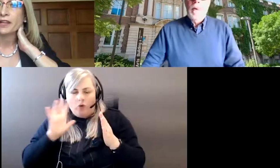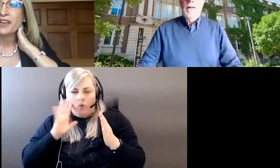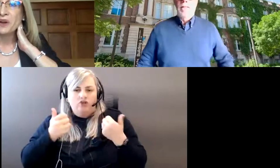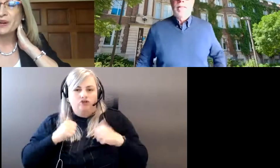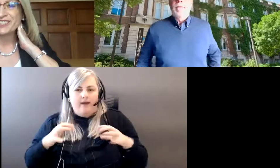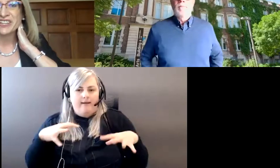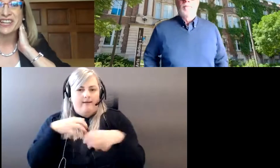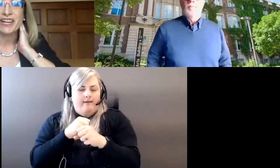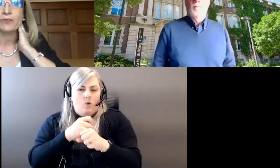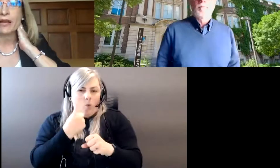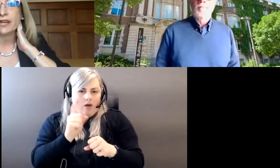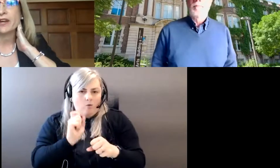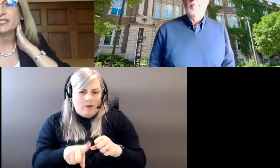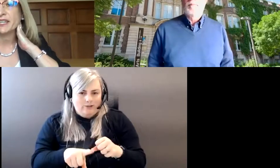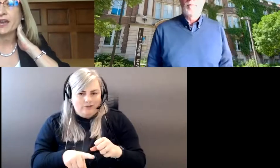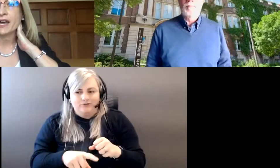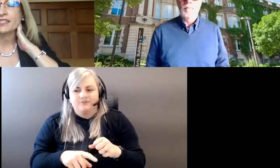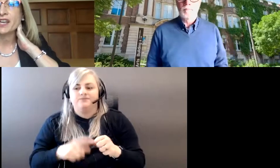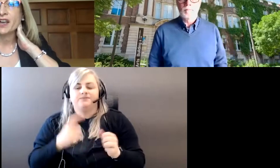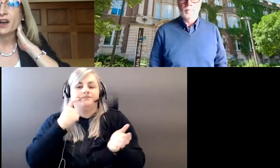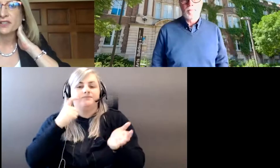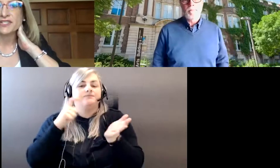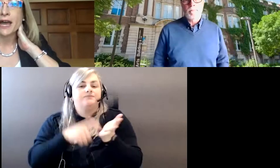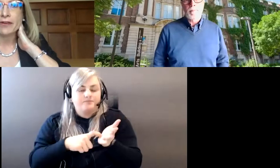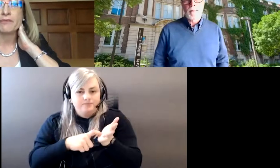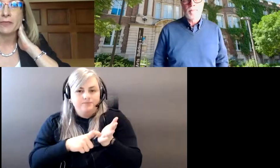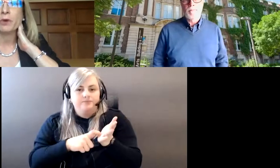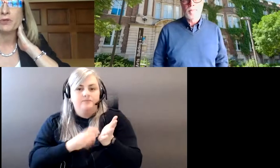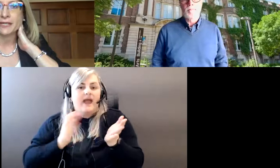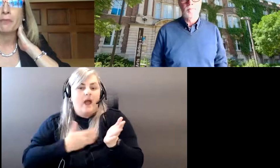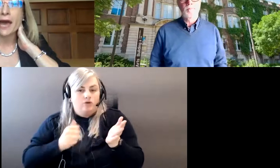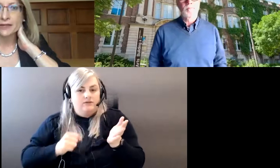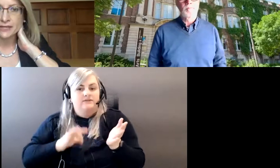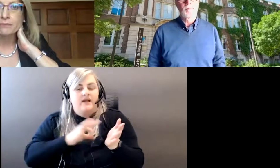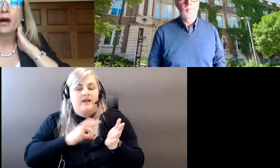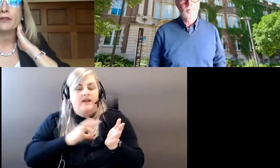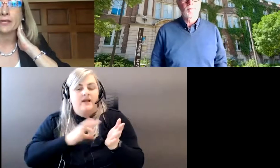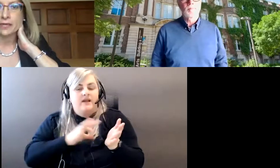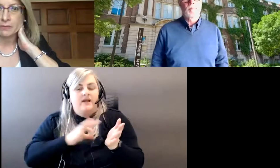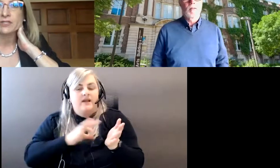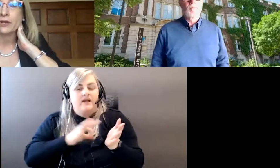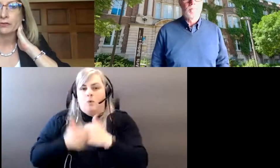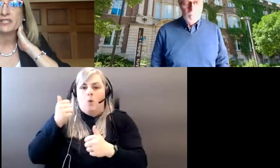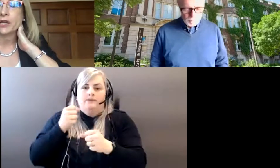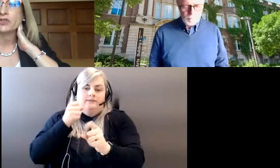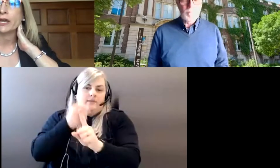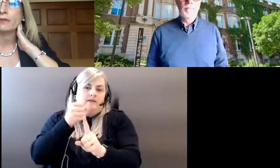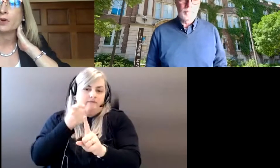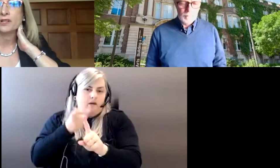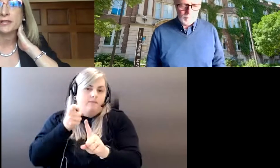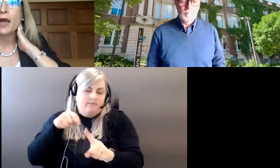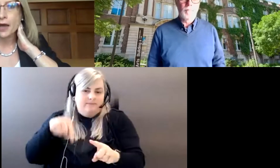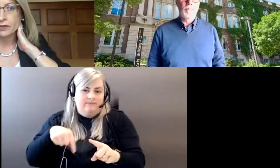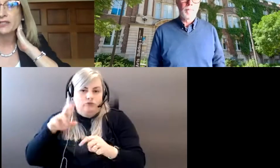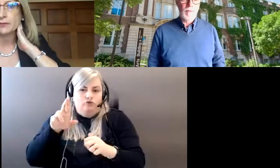single question and recognizing that our staff have been the most impacted by the administrative restructuring and,